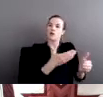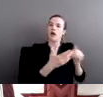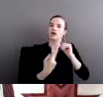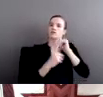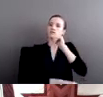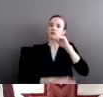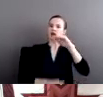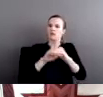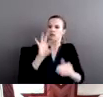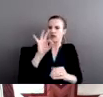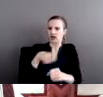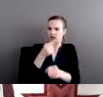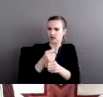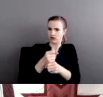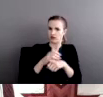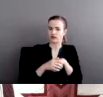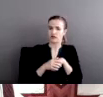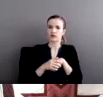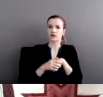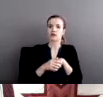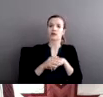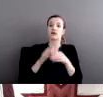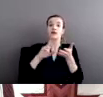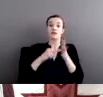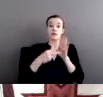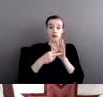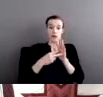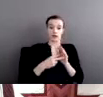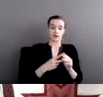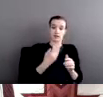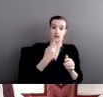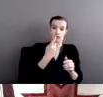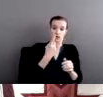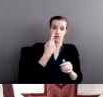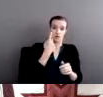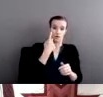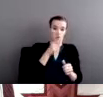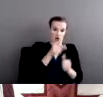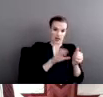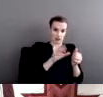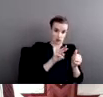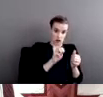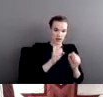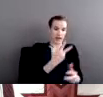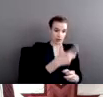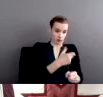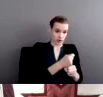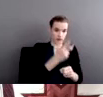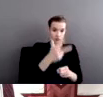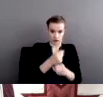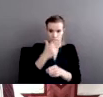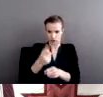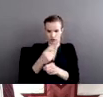Three years per offense stacked to nine. So now tribal nations do have